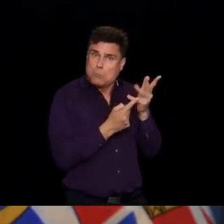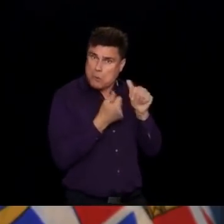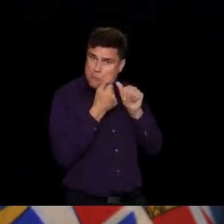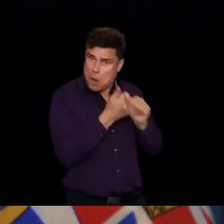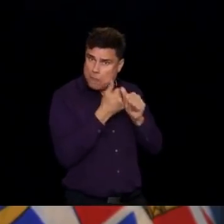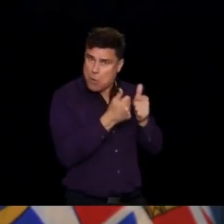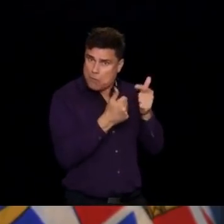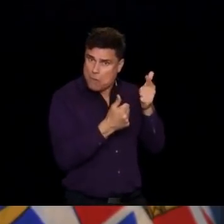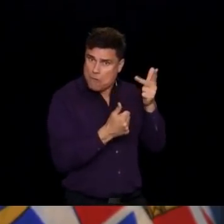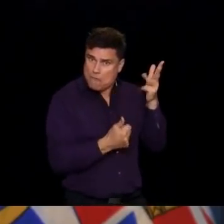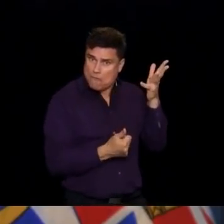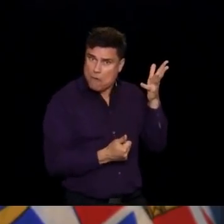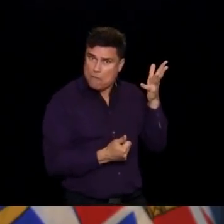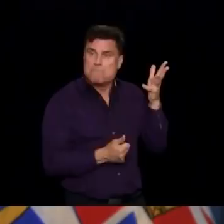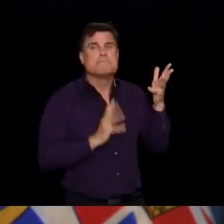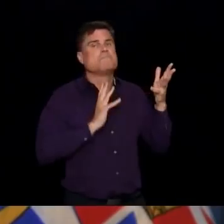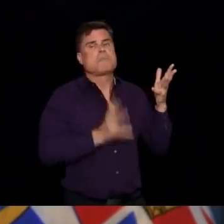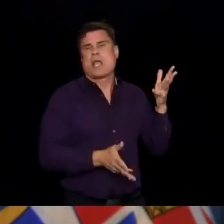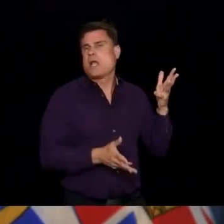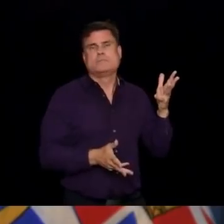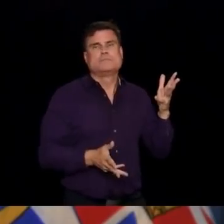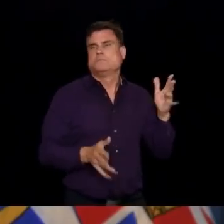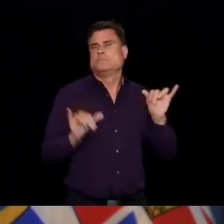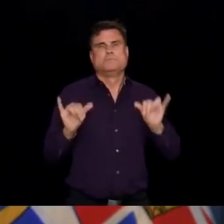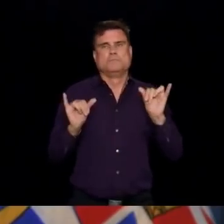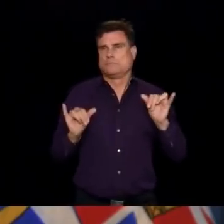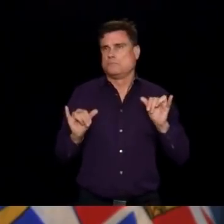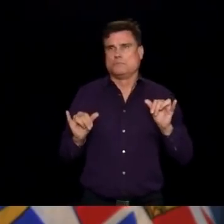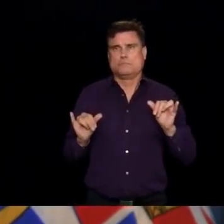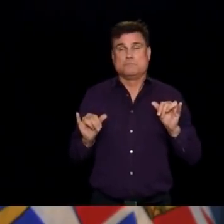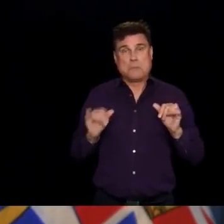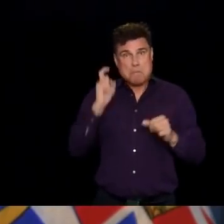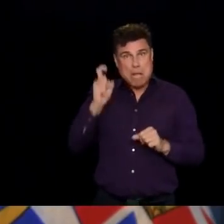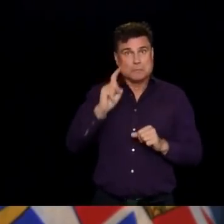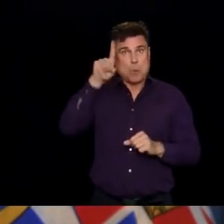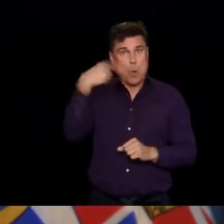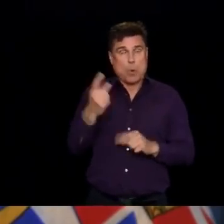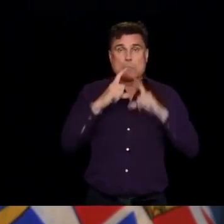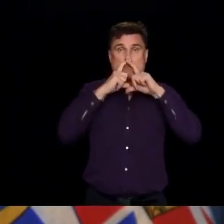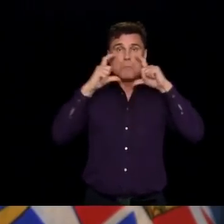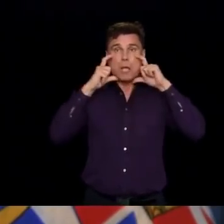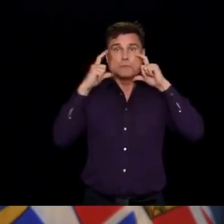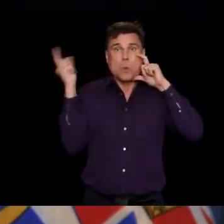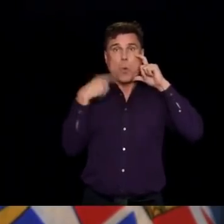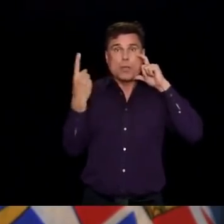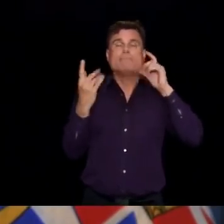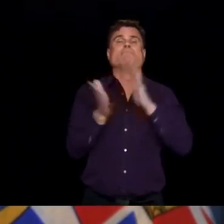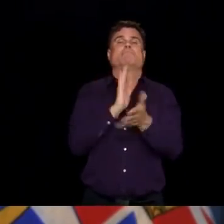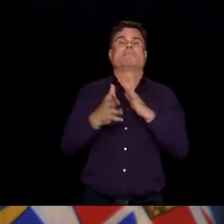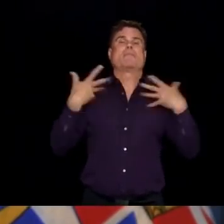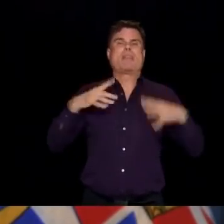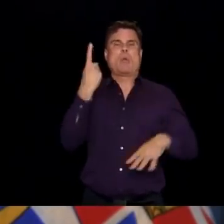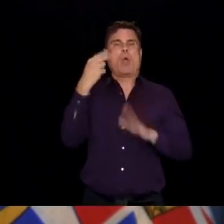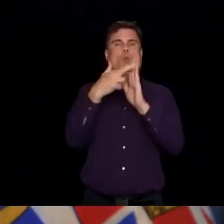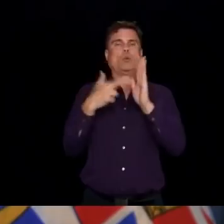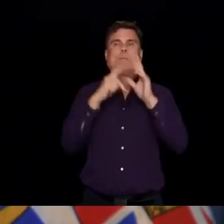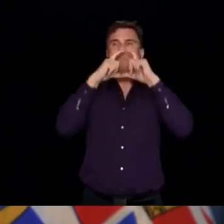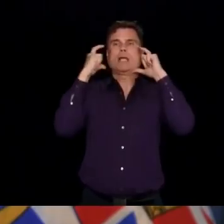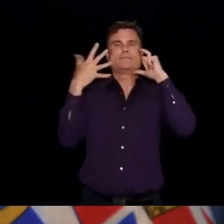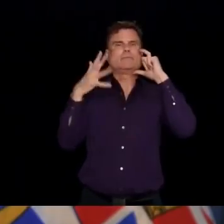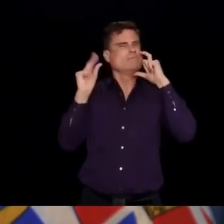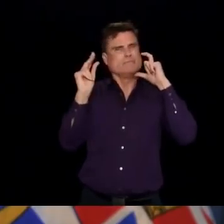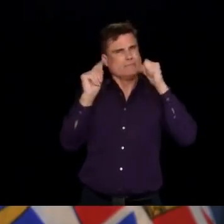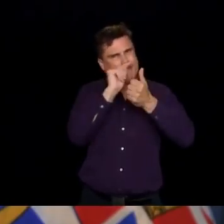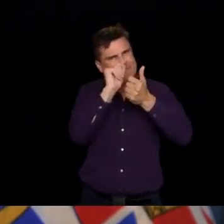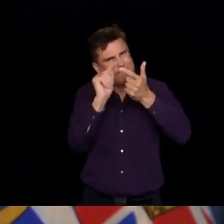one thing or another. And that goes for the health care system. As well as for the measures that we're doing in the community. And I actually think it's a little bit